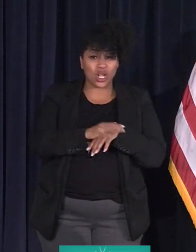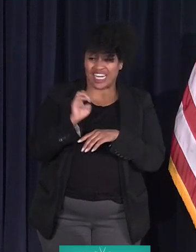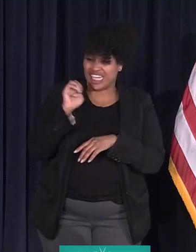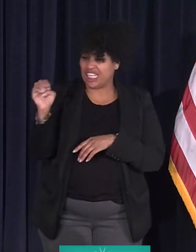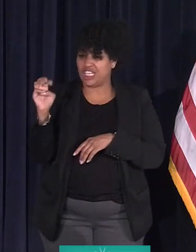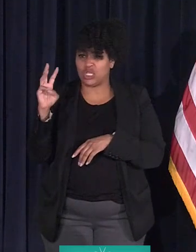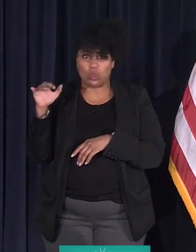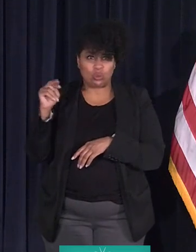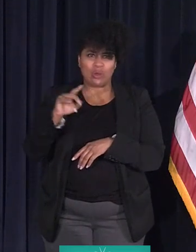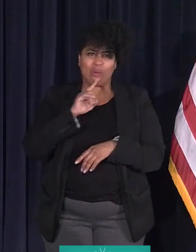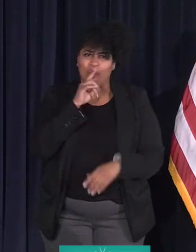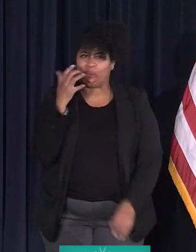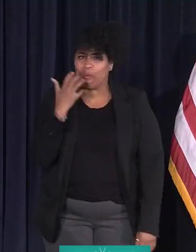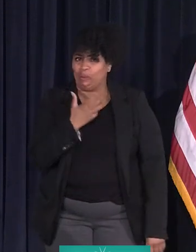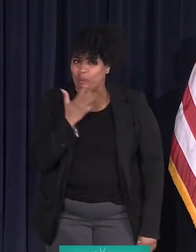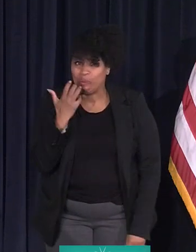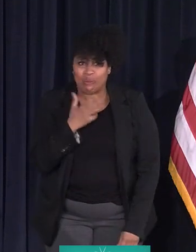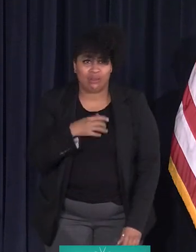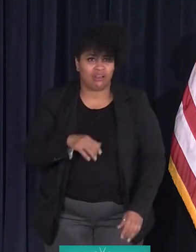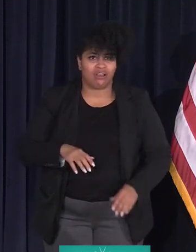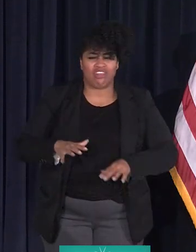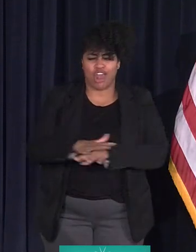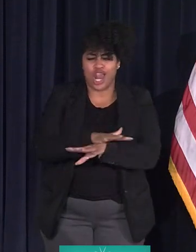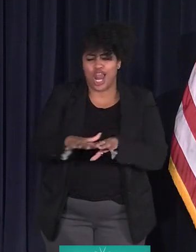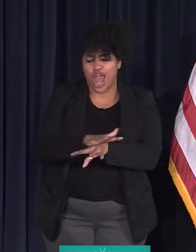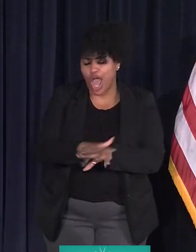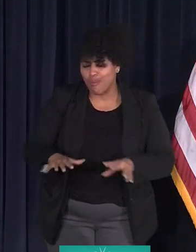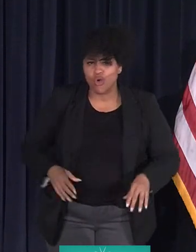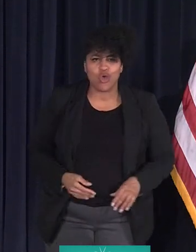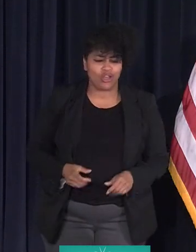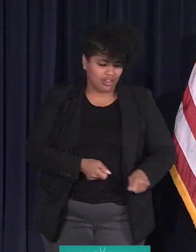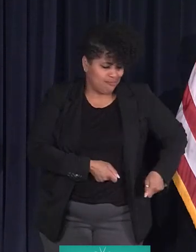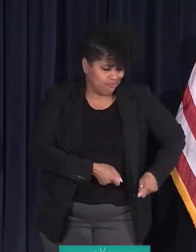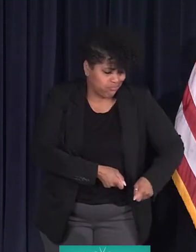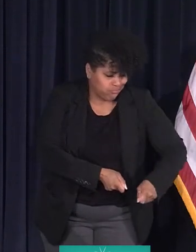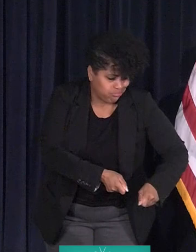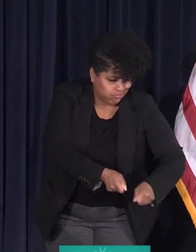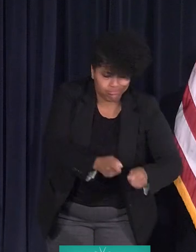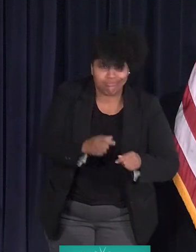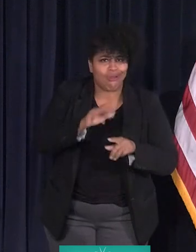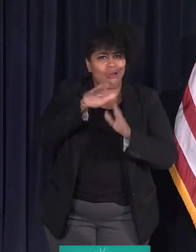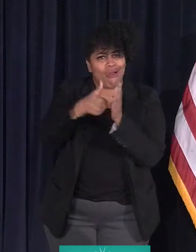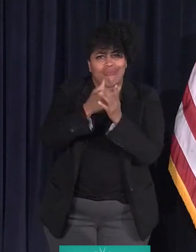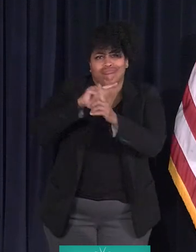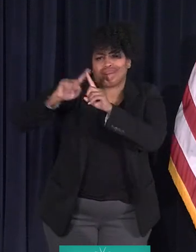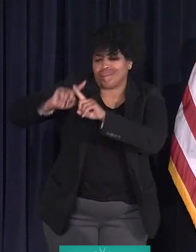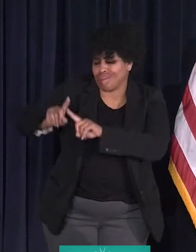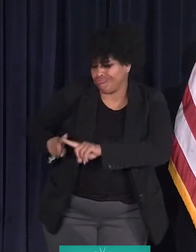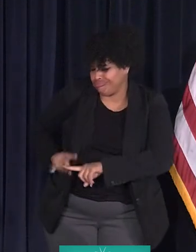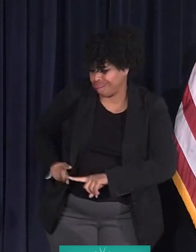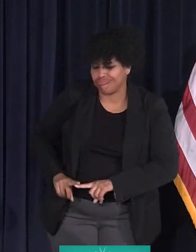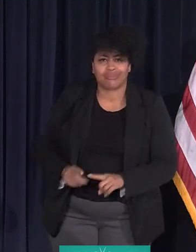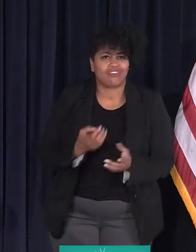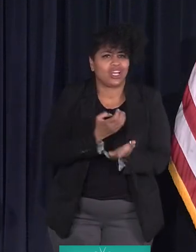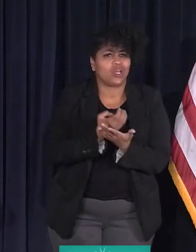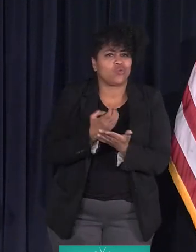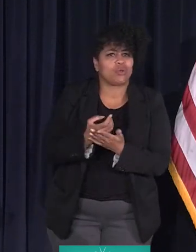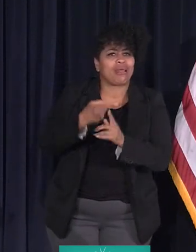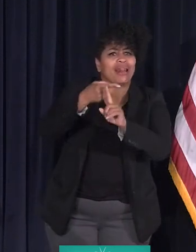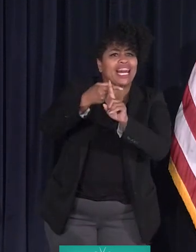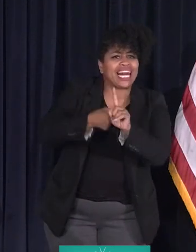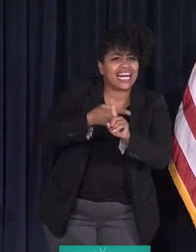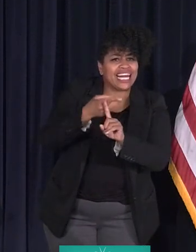remarkable. Lawn mowers and edgers and every piece of equipment you can imagine that is leased out at